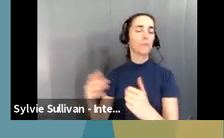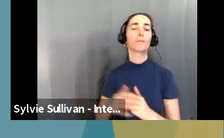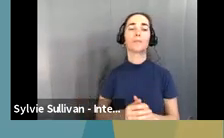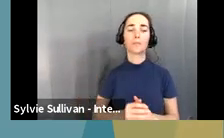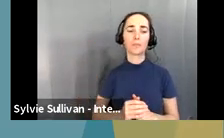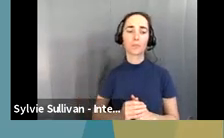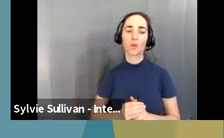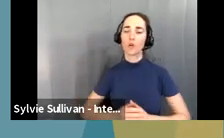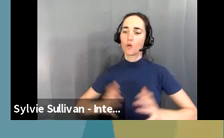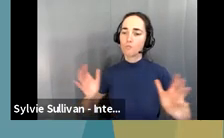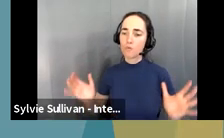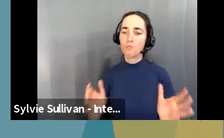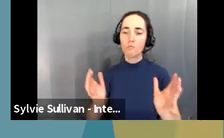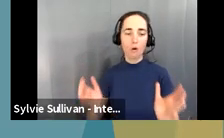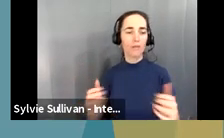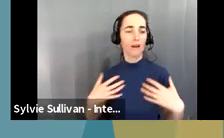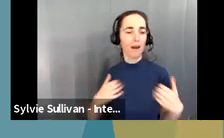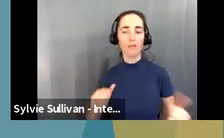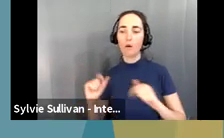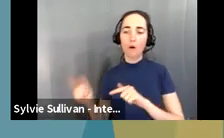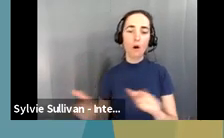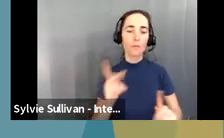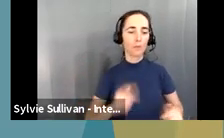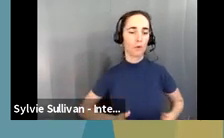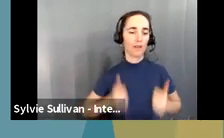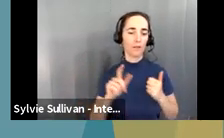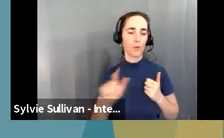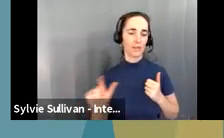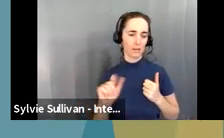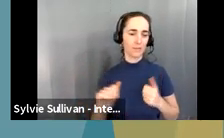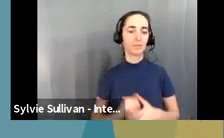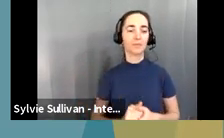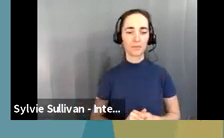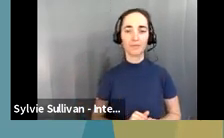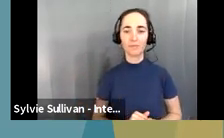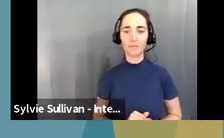the health of all of Louisiana citizens. Um,